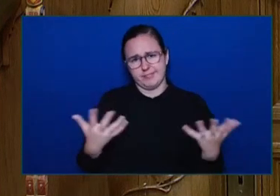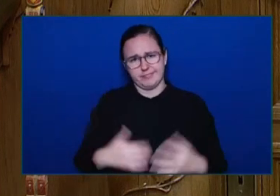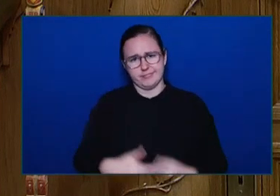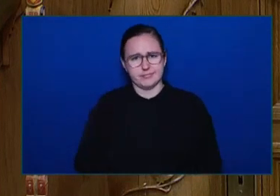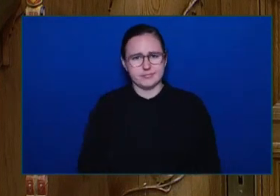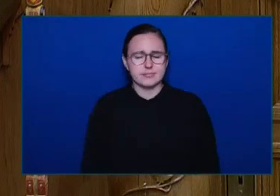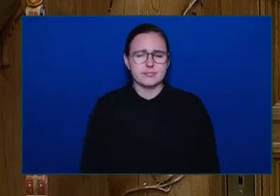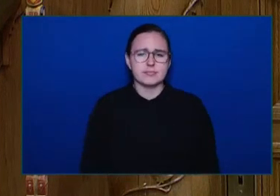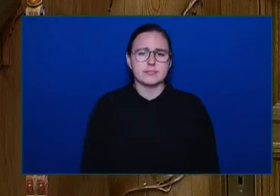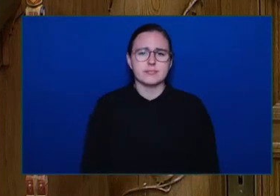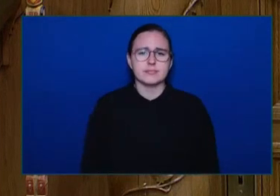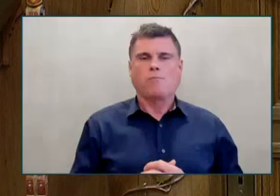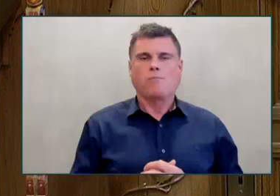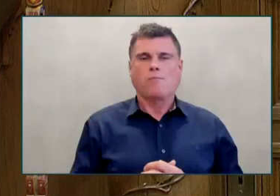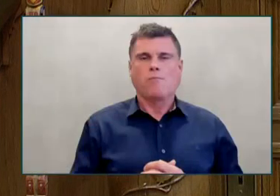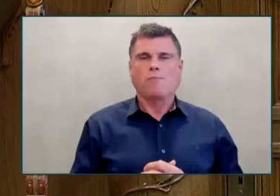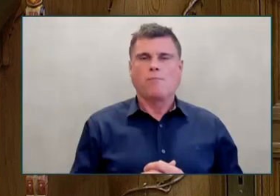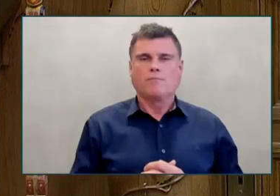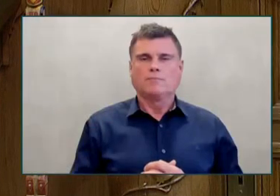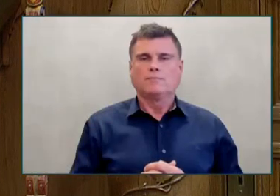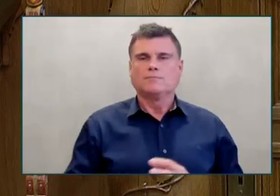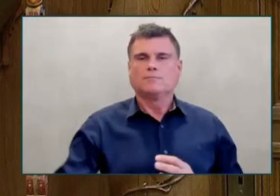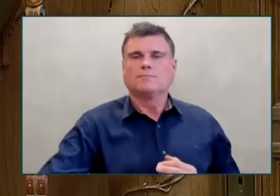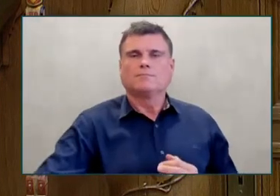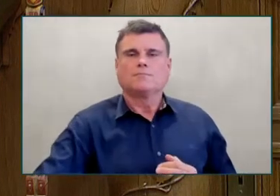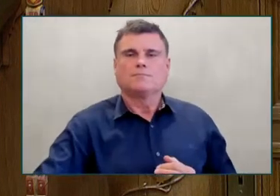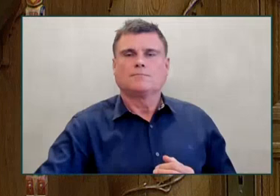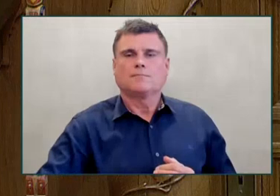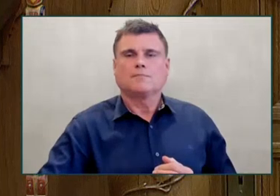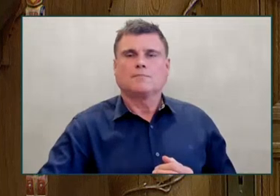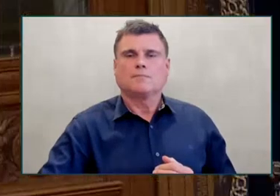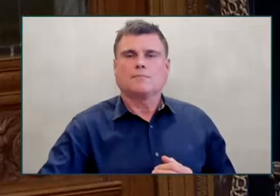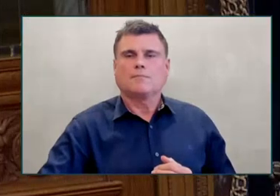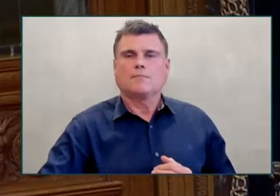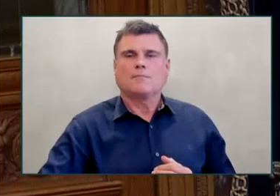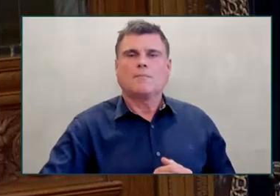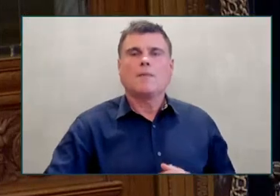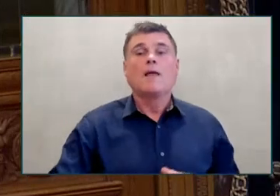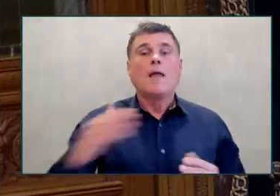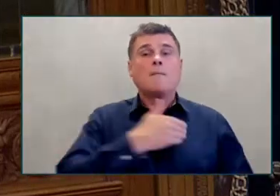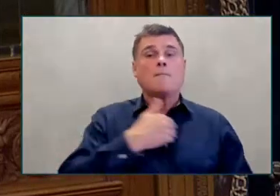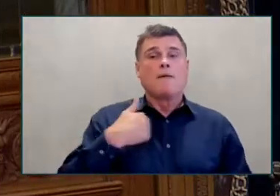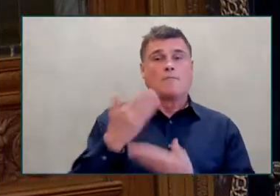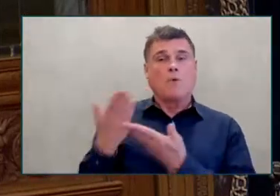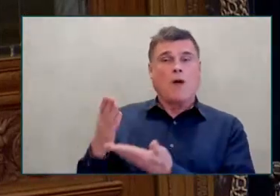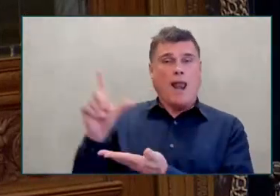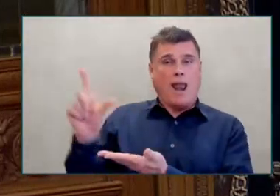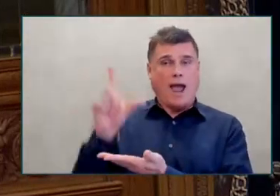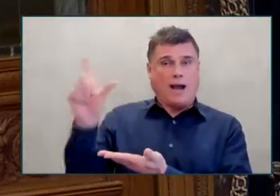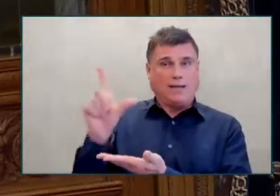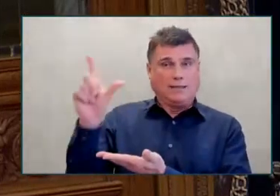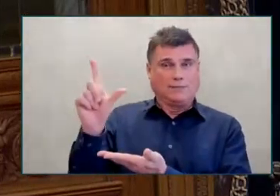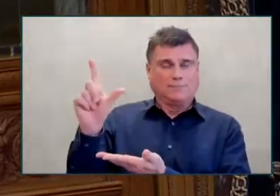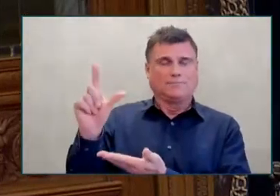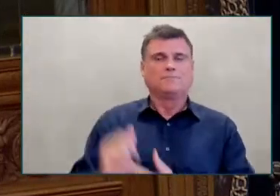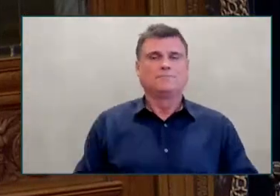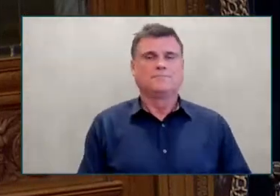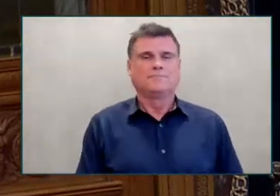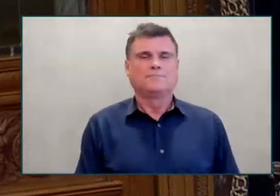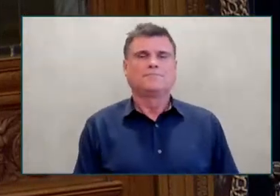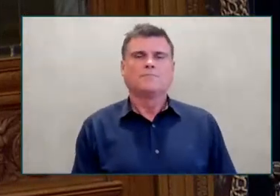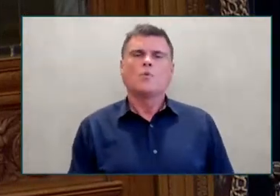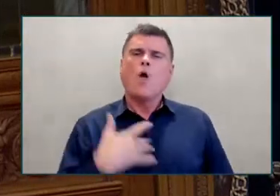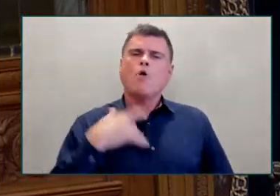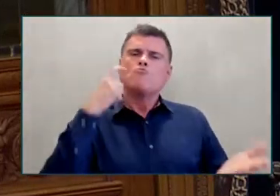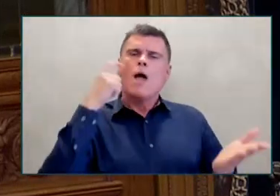Member for Langley East. Thank you, Honourable Speaker. It's a privilege today to rise in the House in recognition of Creative Industries Week in British